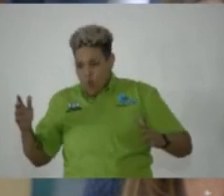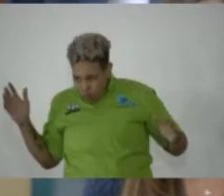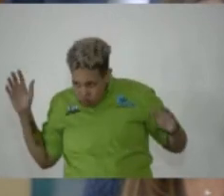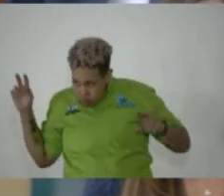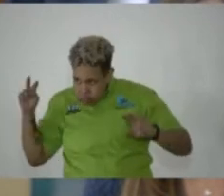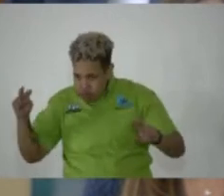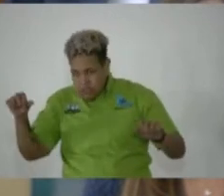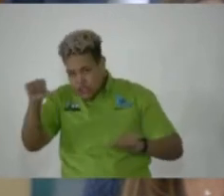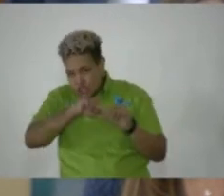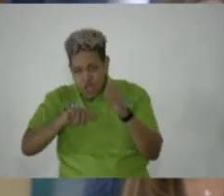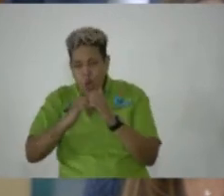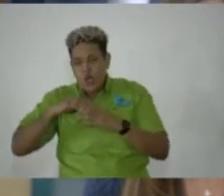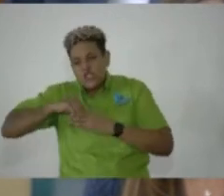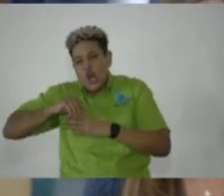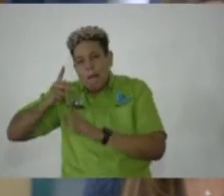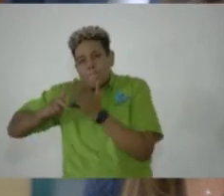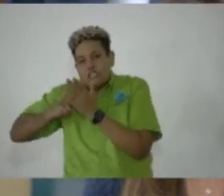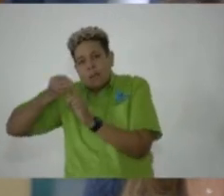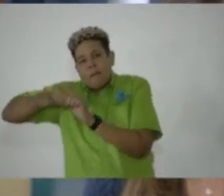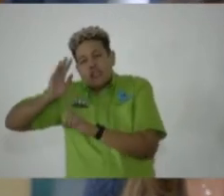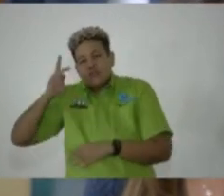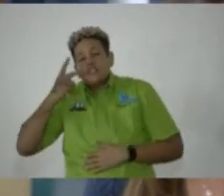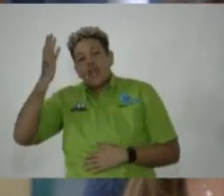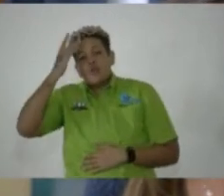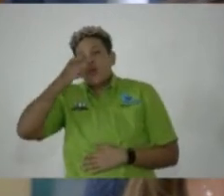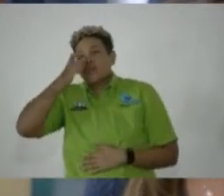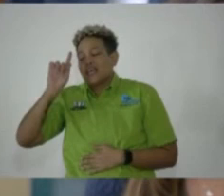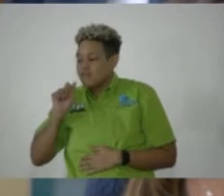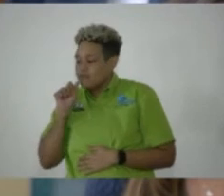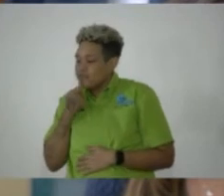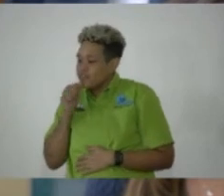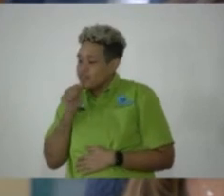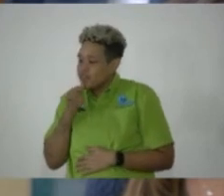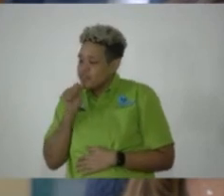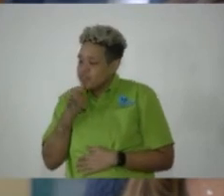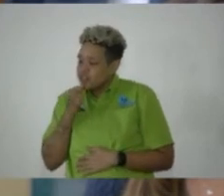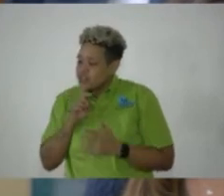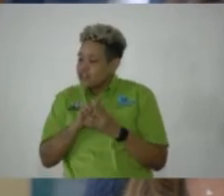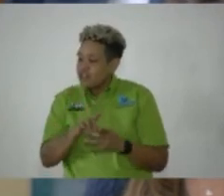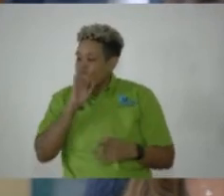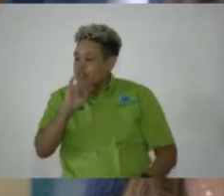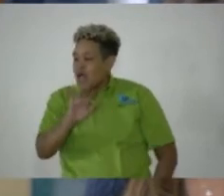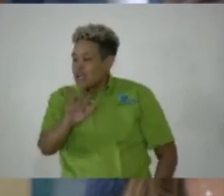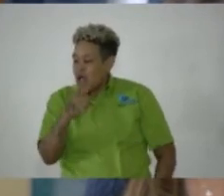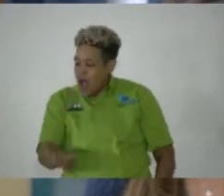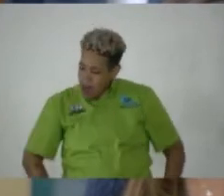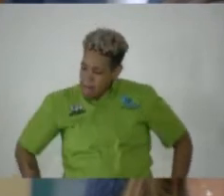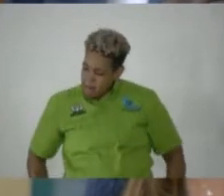each other. I know that the late Edward Seaga suffered very much from that. And